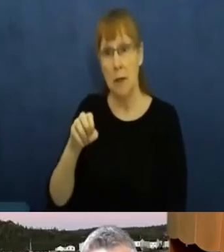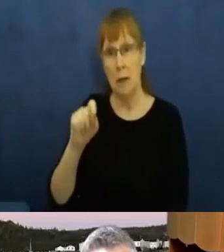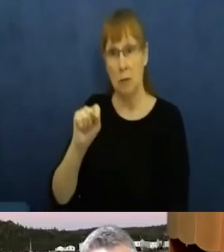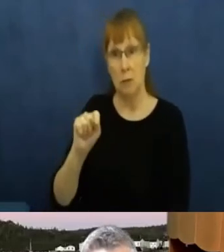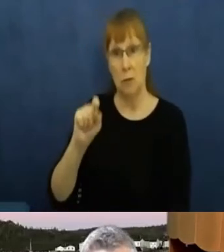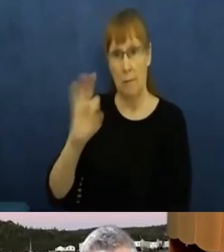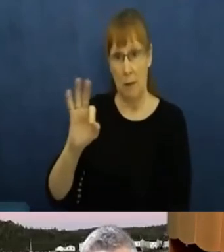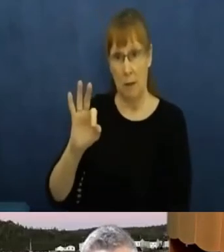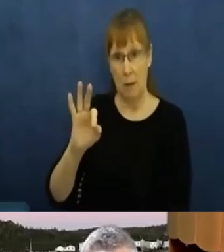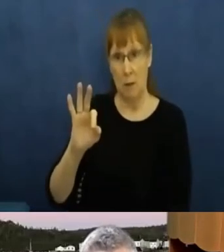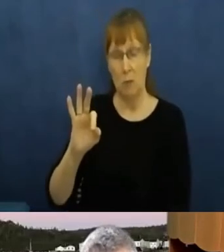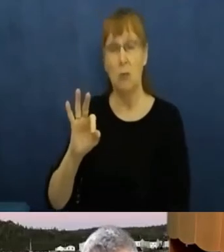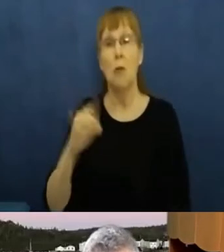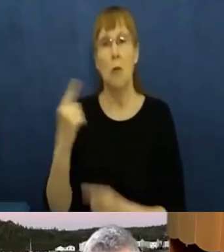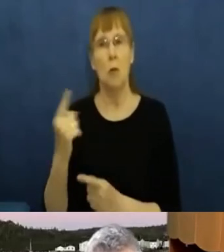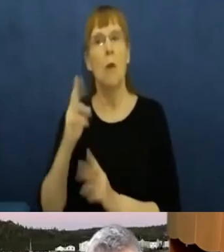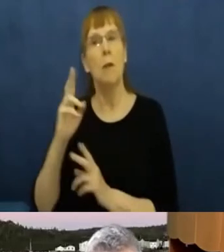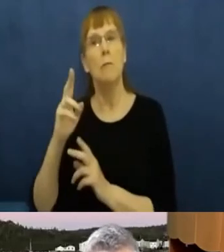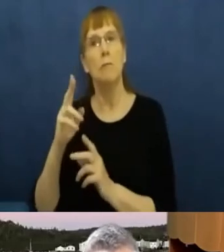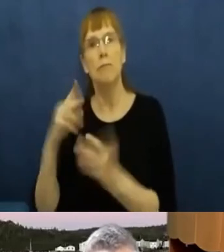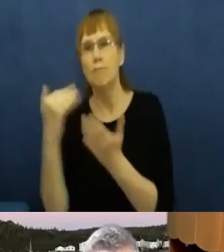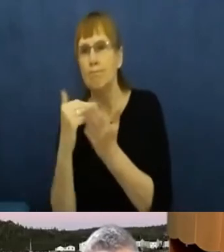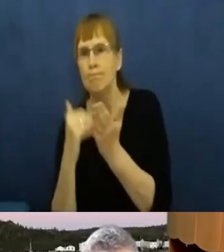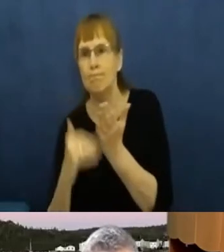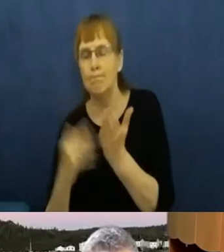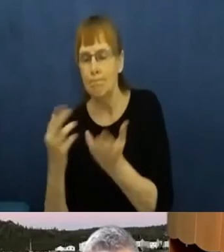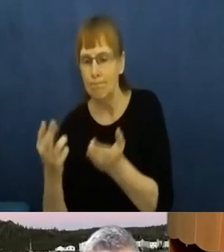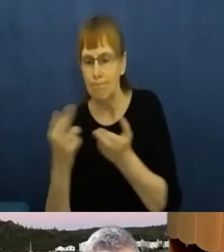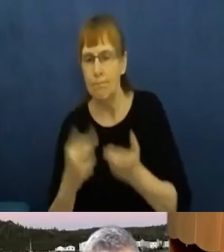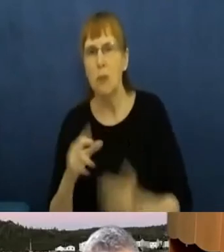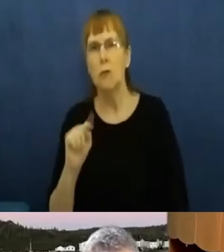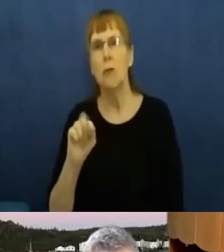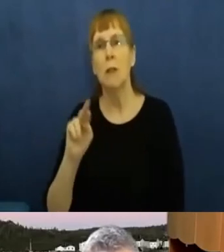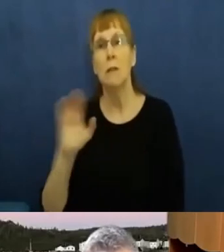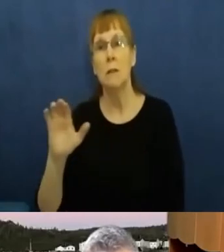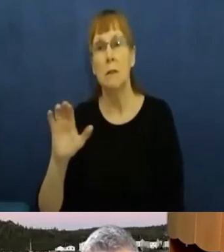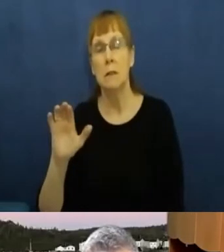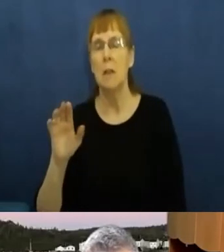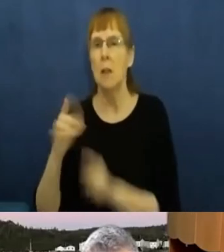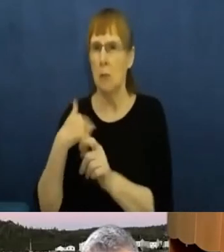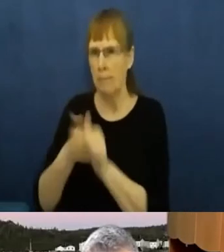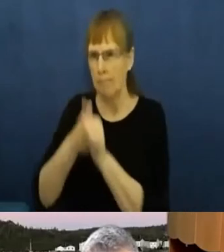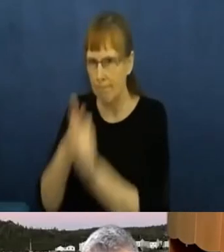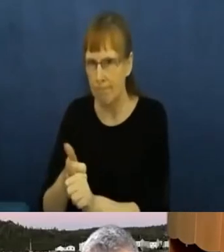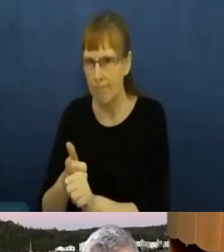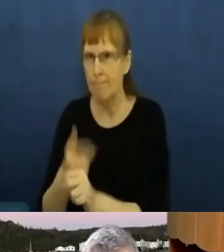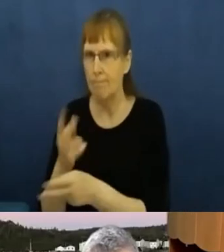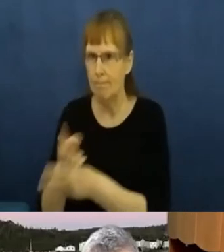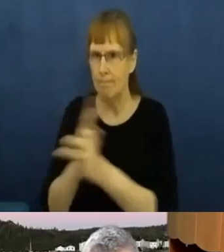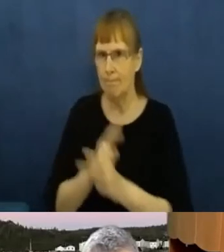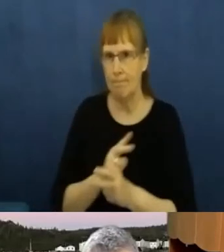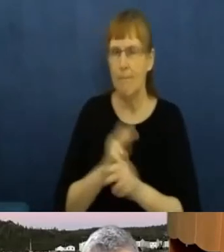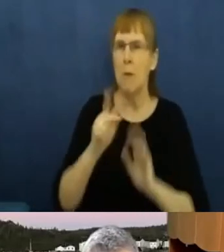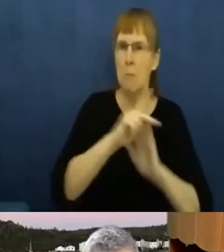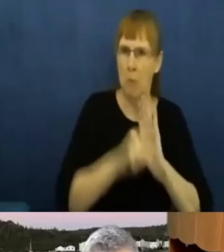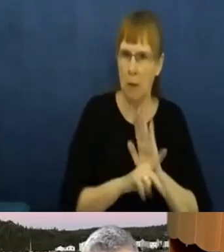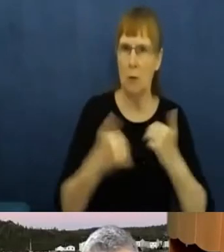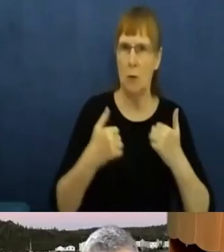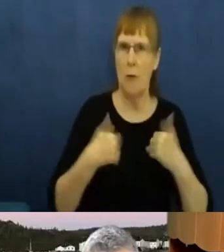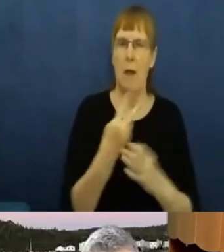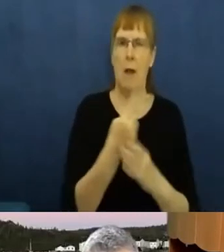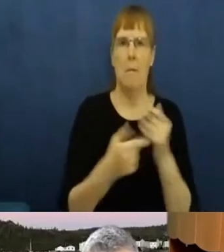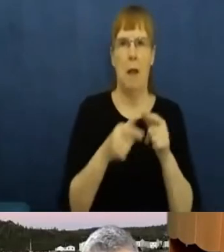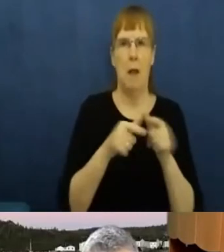of the Truth and Reconciliation Commission, the Foundation recently adopted the Policy on Bilingualism Plus, which